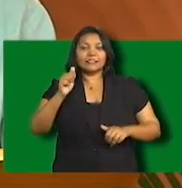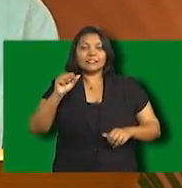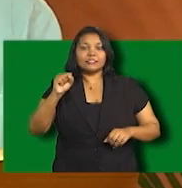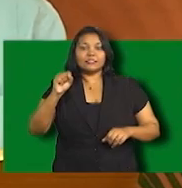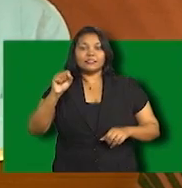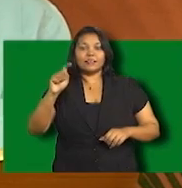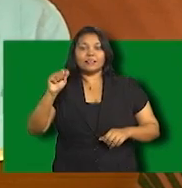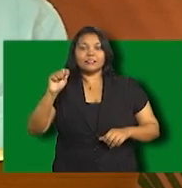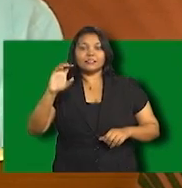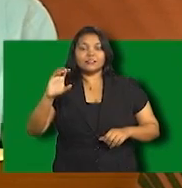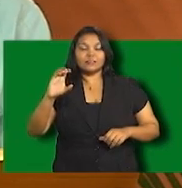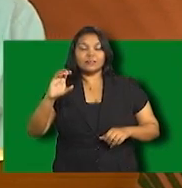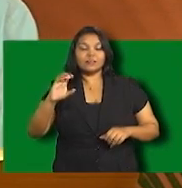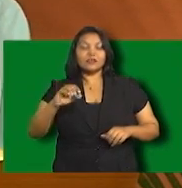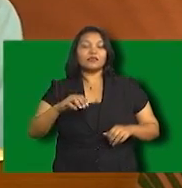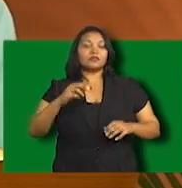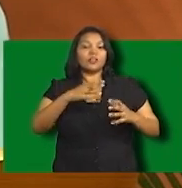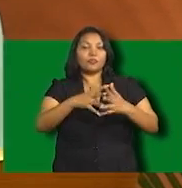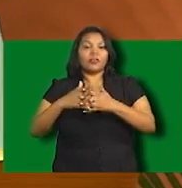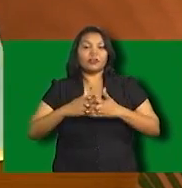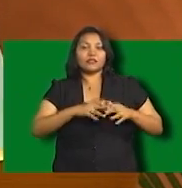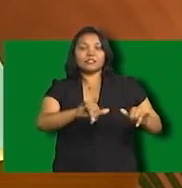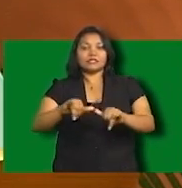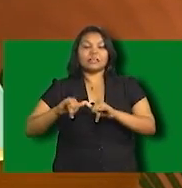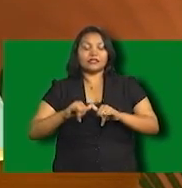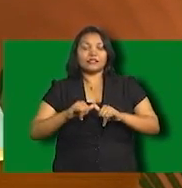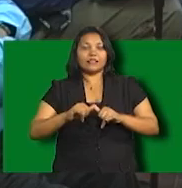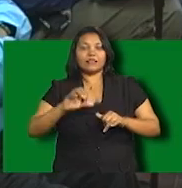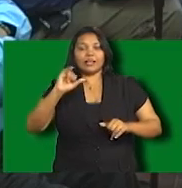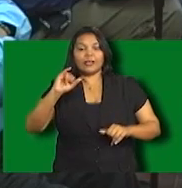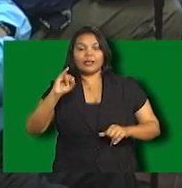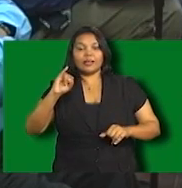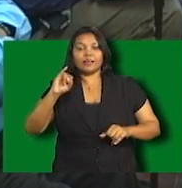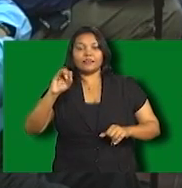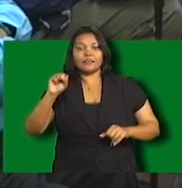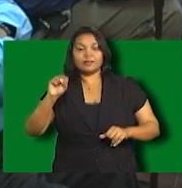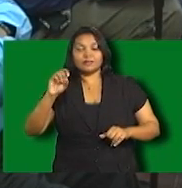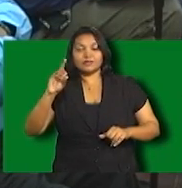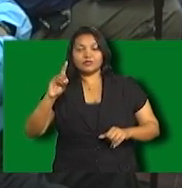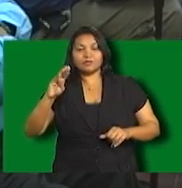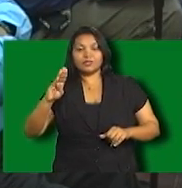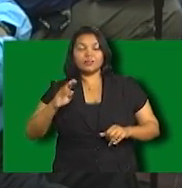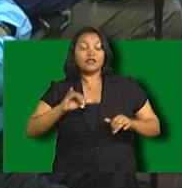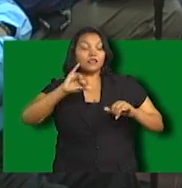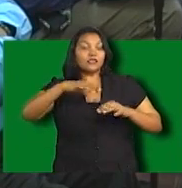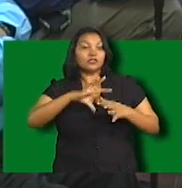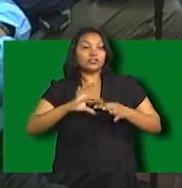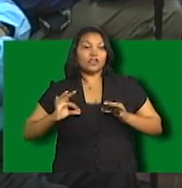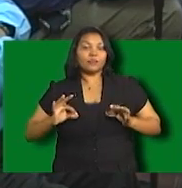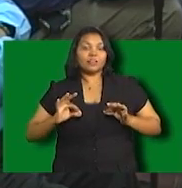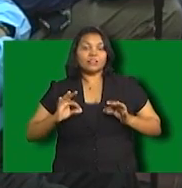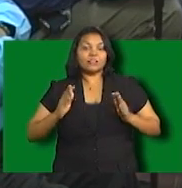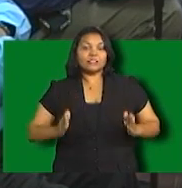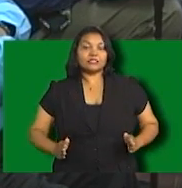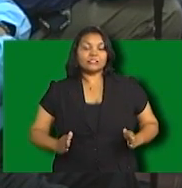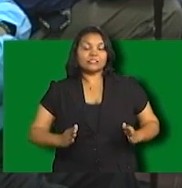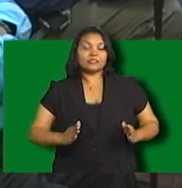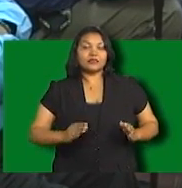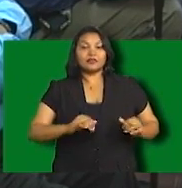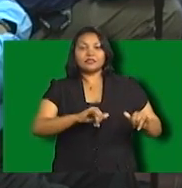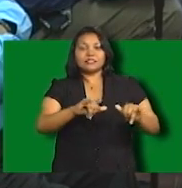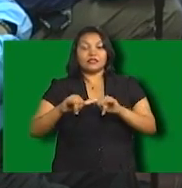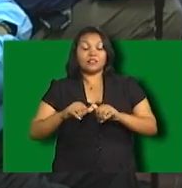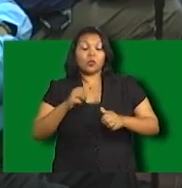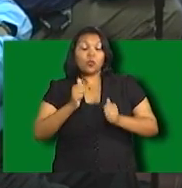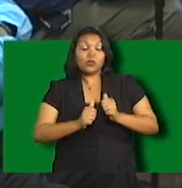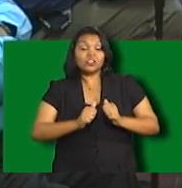standard and the ISDB, the Japanese standard. The choice of the standard is crucial